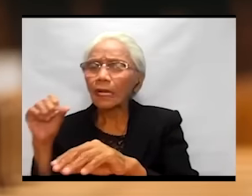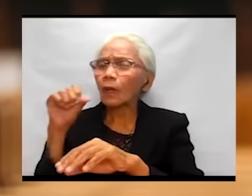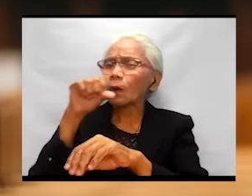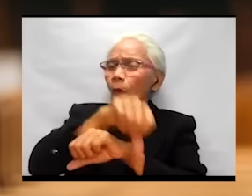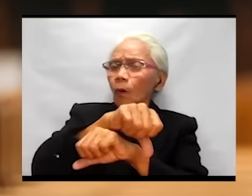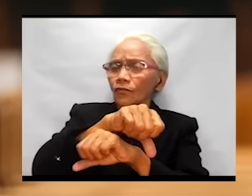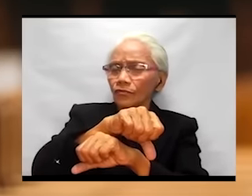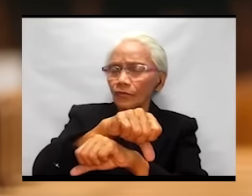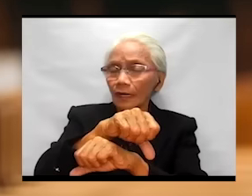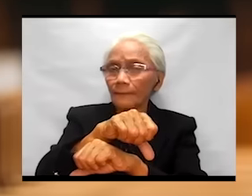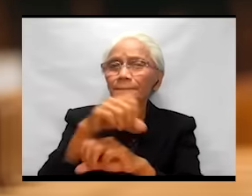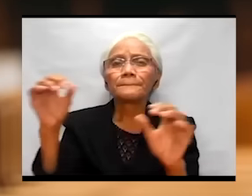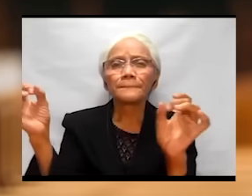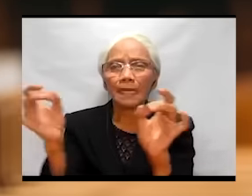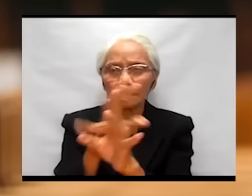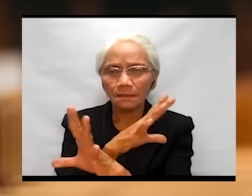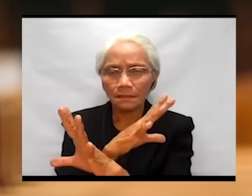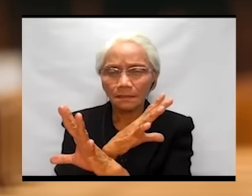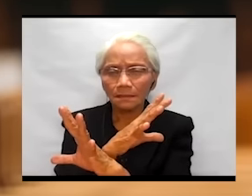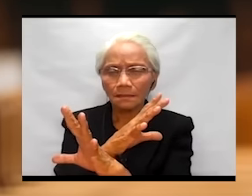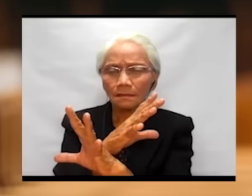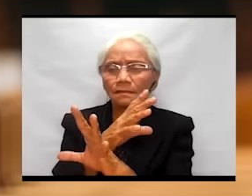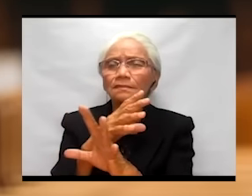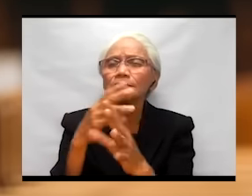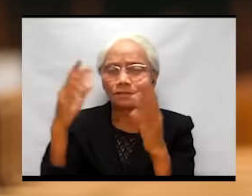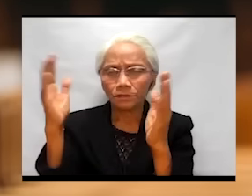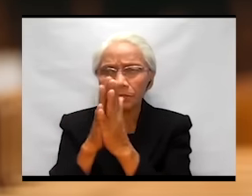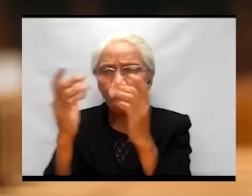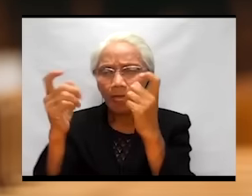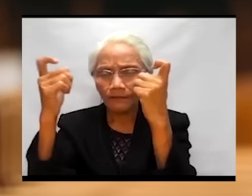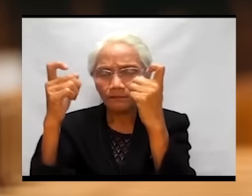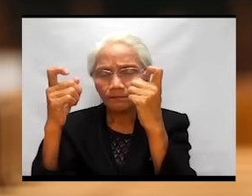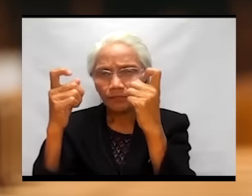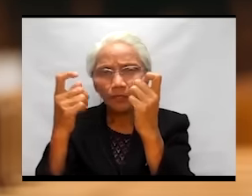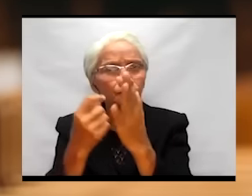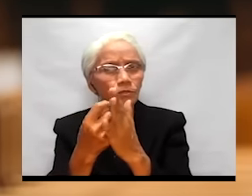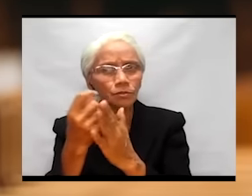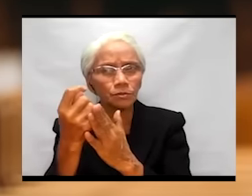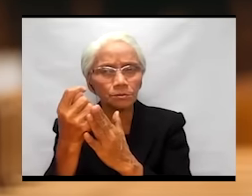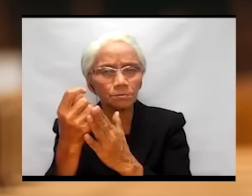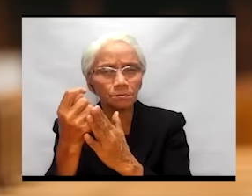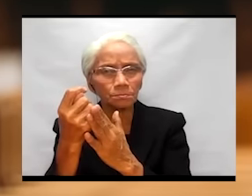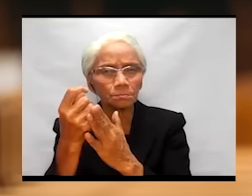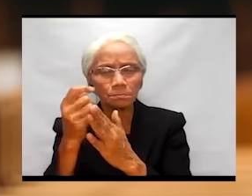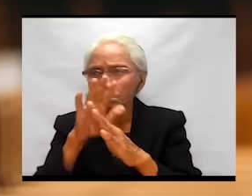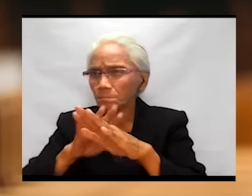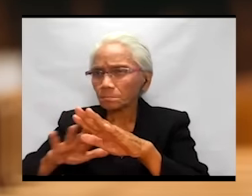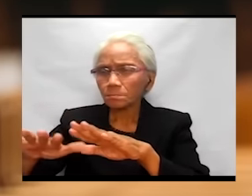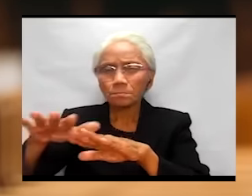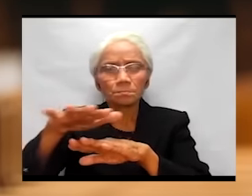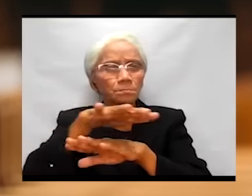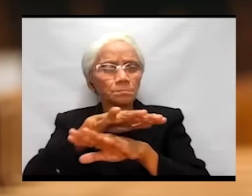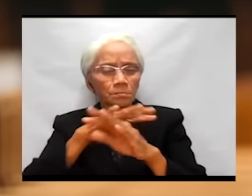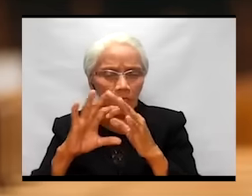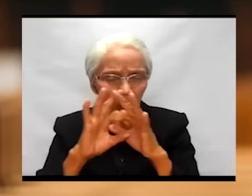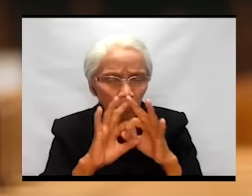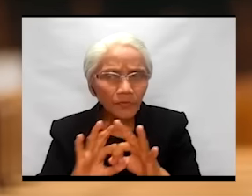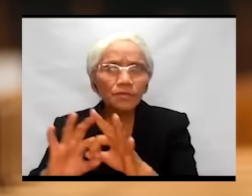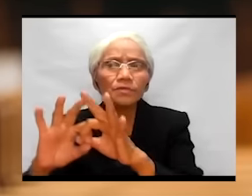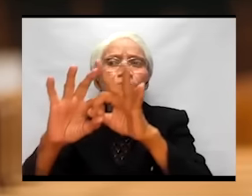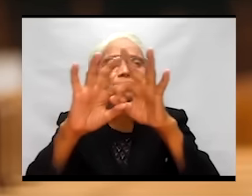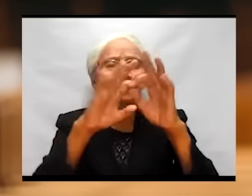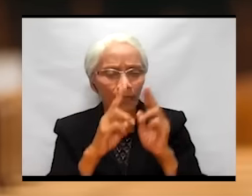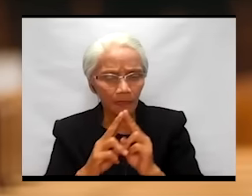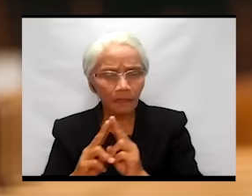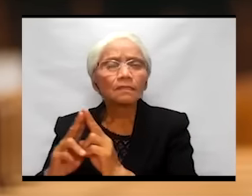vengeance, the triumph of truth over lies, the triumph of communion